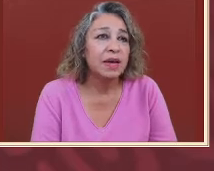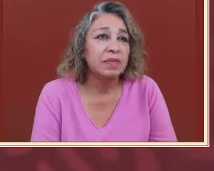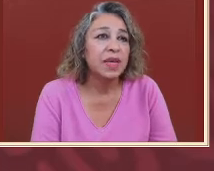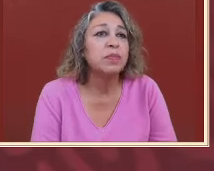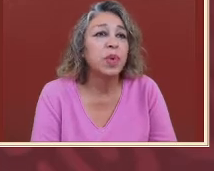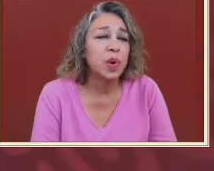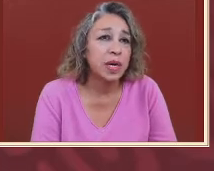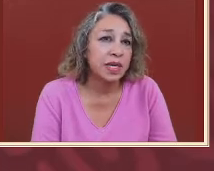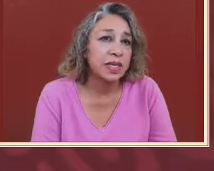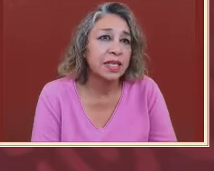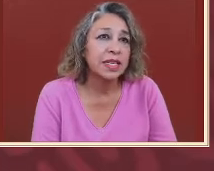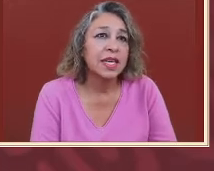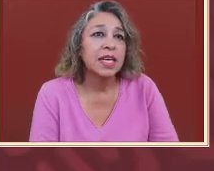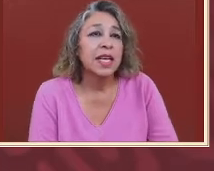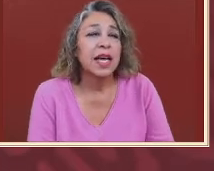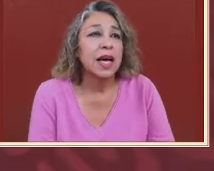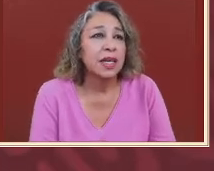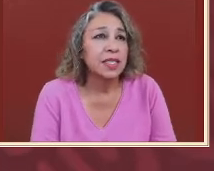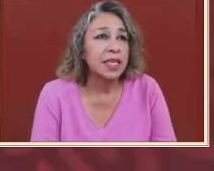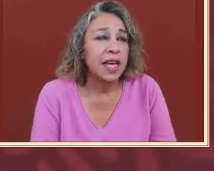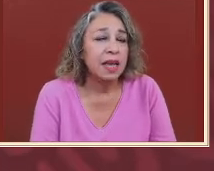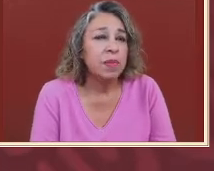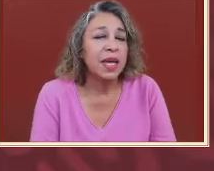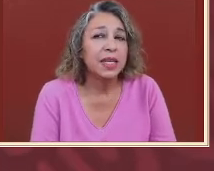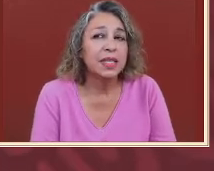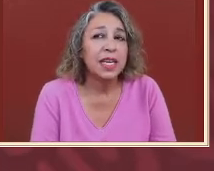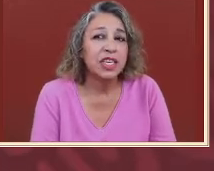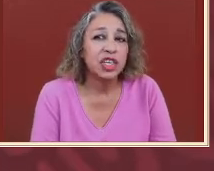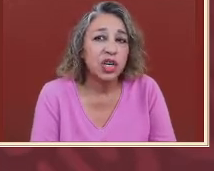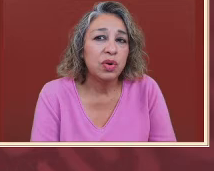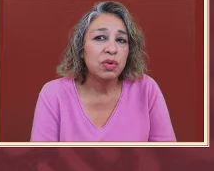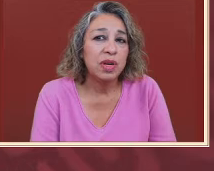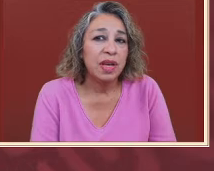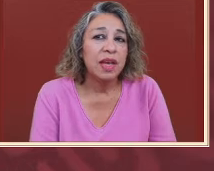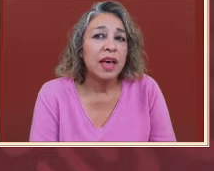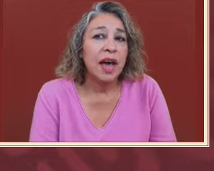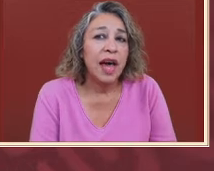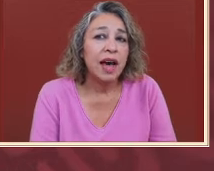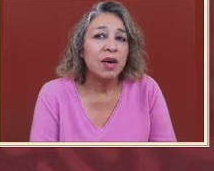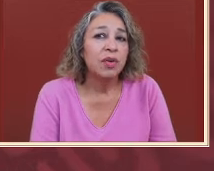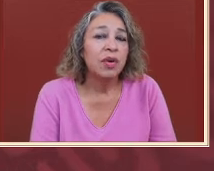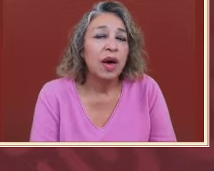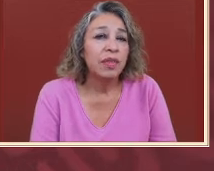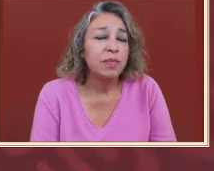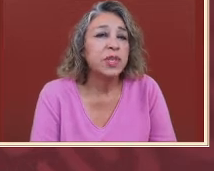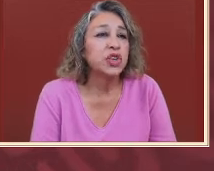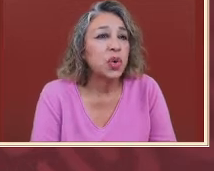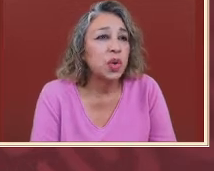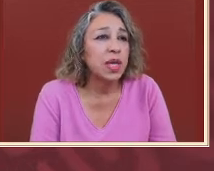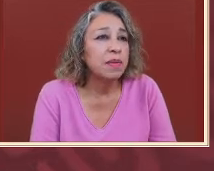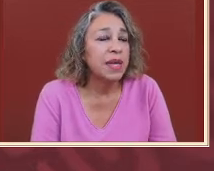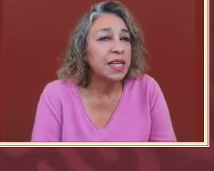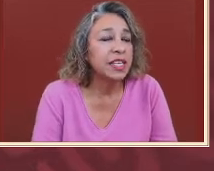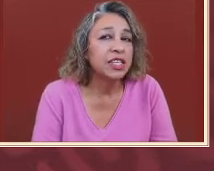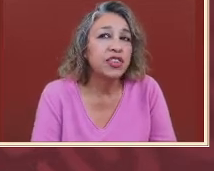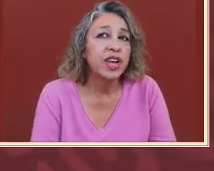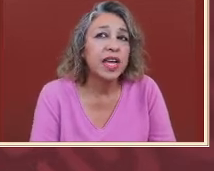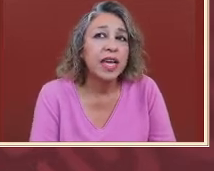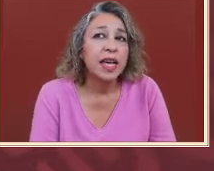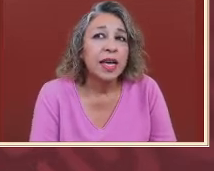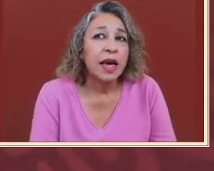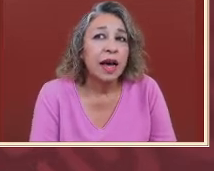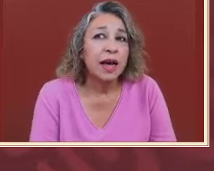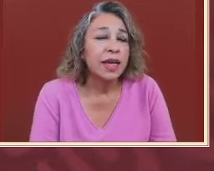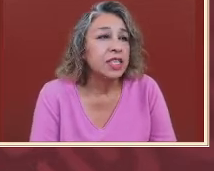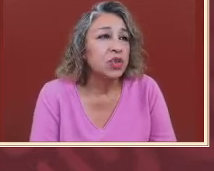important today because it showed how the petroleum industry